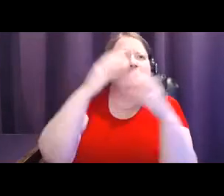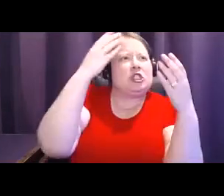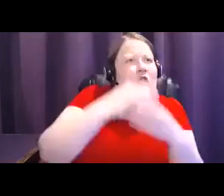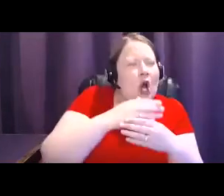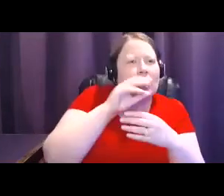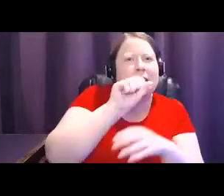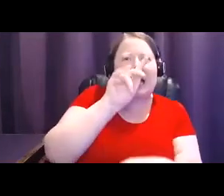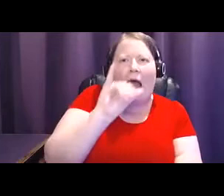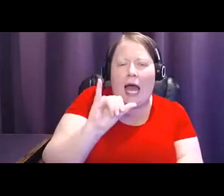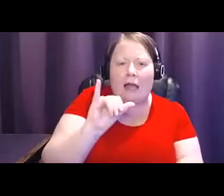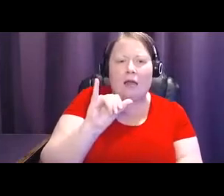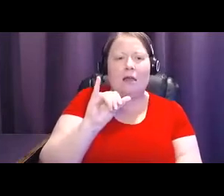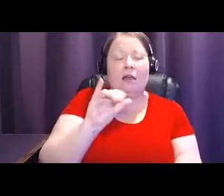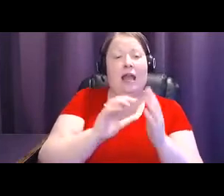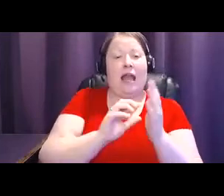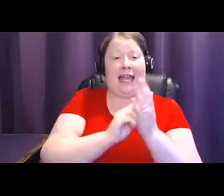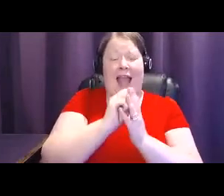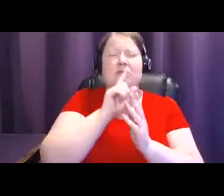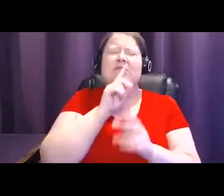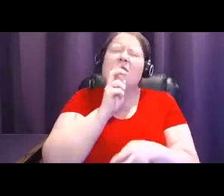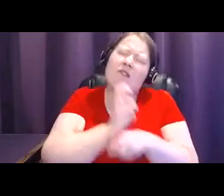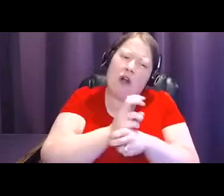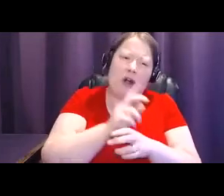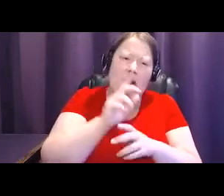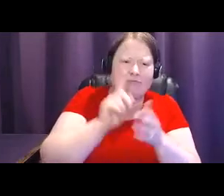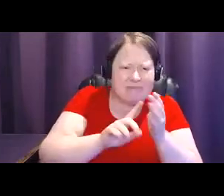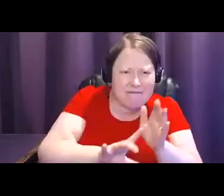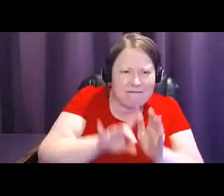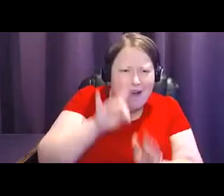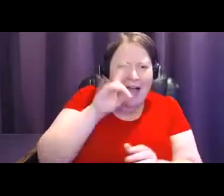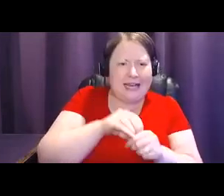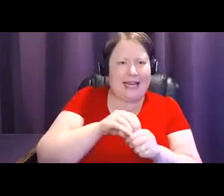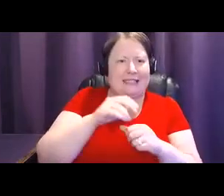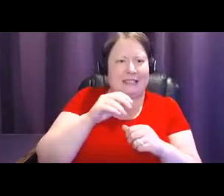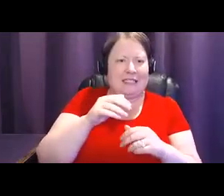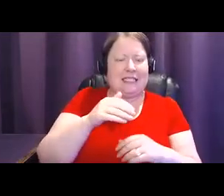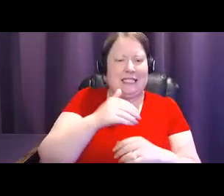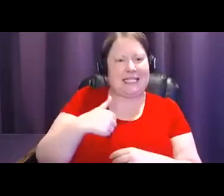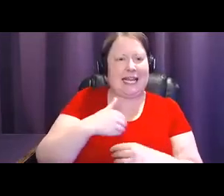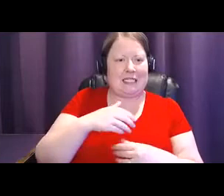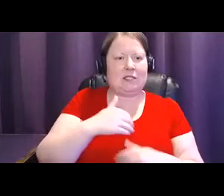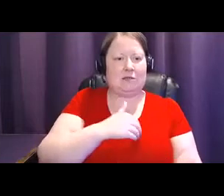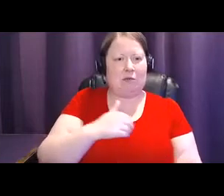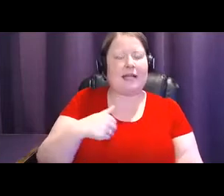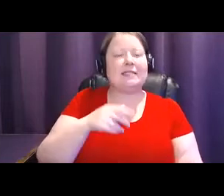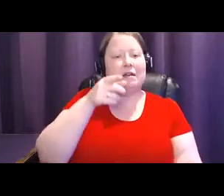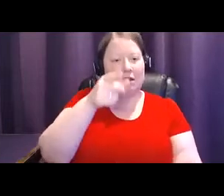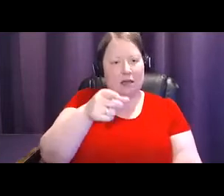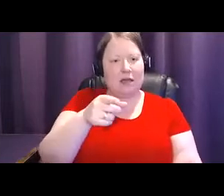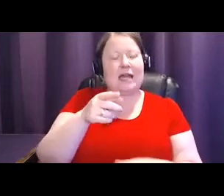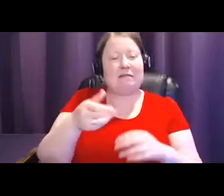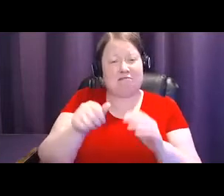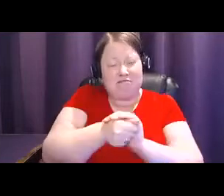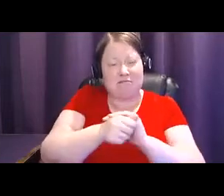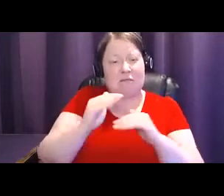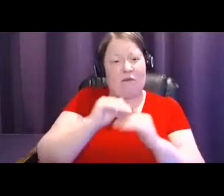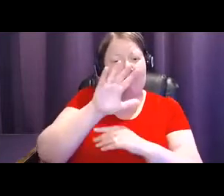Cancer is so hard to find in dense breasts that dense tissue hides up to 50% of cancers on a mammogram. That means if you have dense